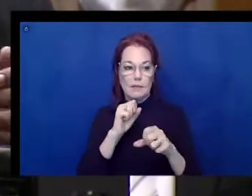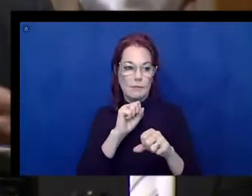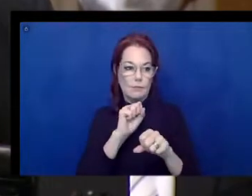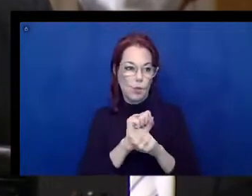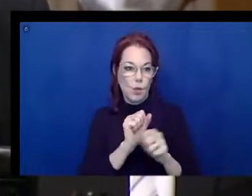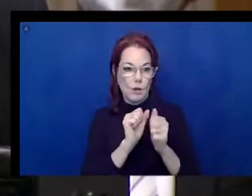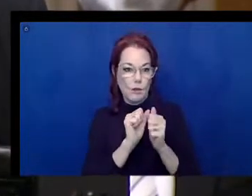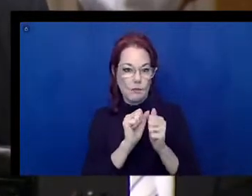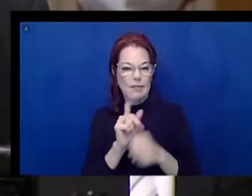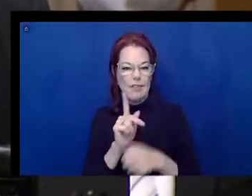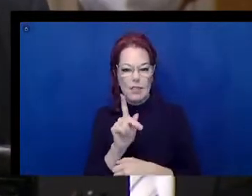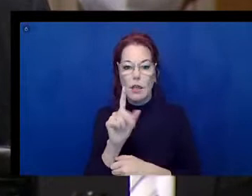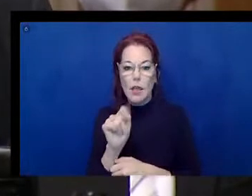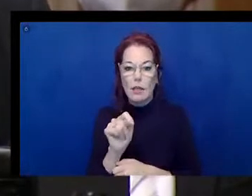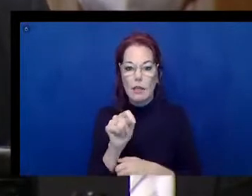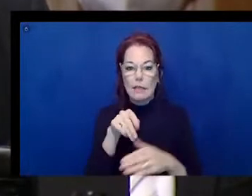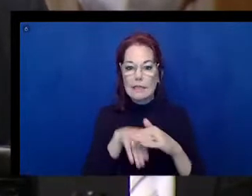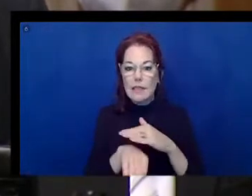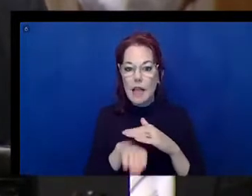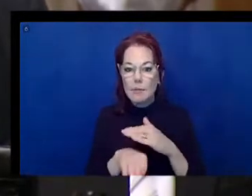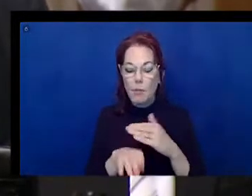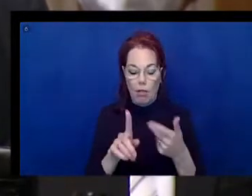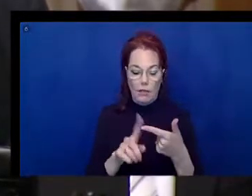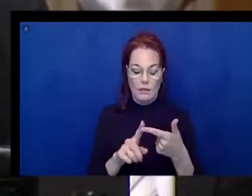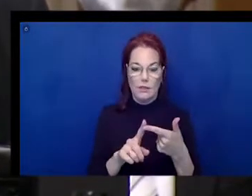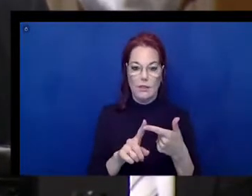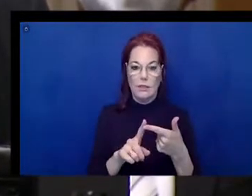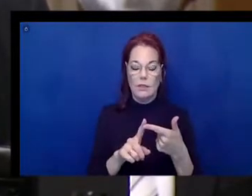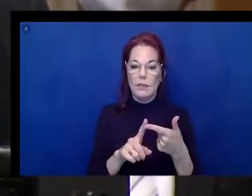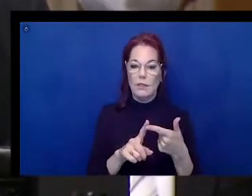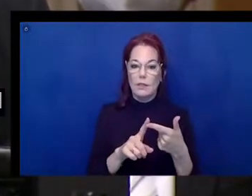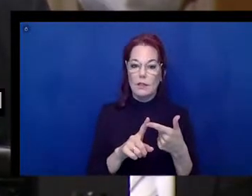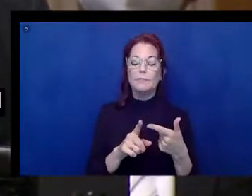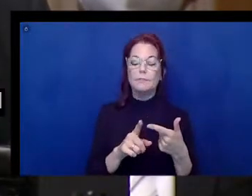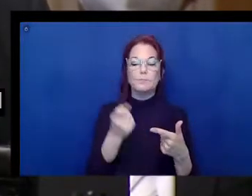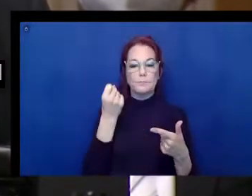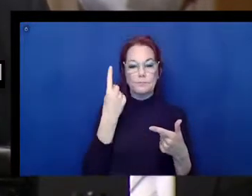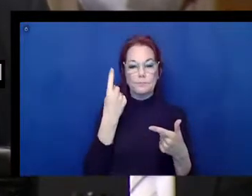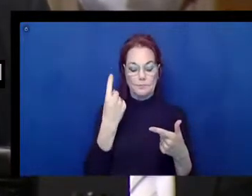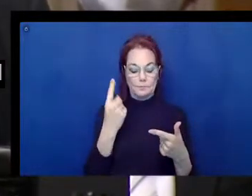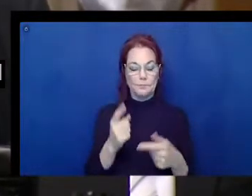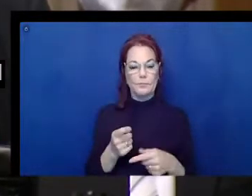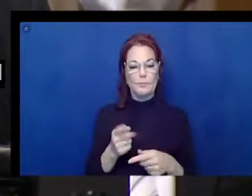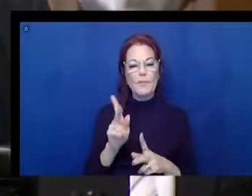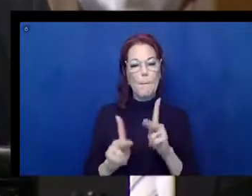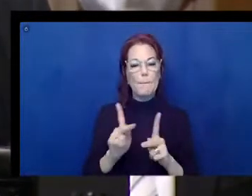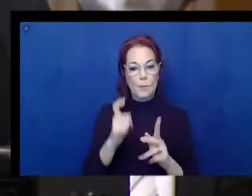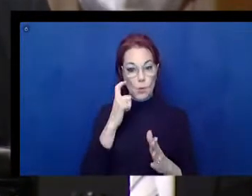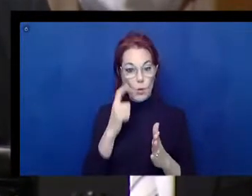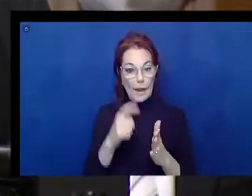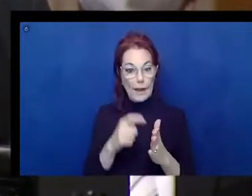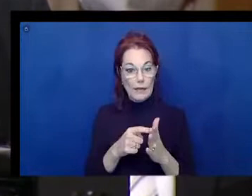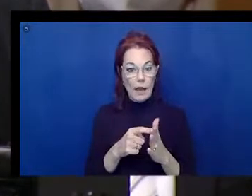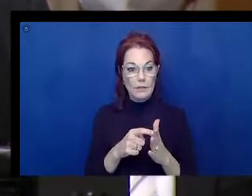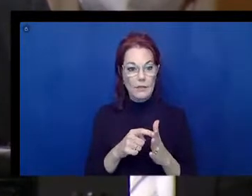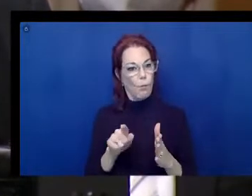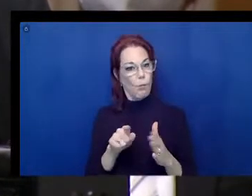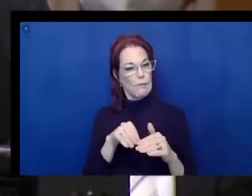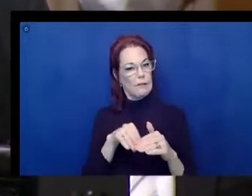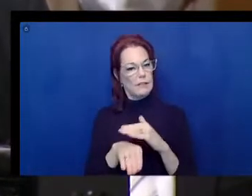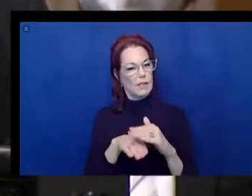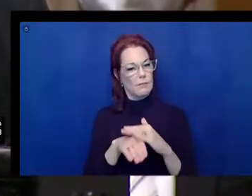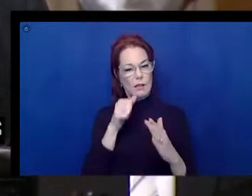themselves are working on to be accessible. And the beautiful part about this is twofold. One, people are recognizing accessibility is not expensive and it's not difficult.